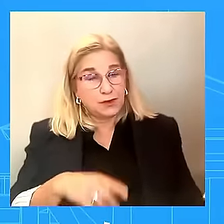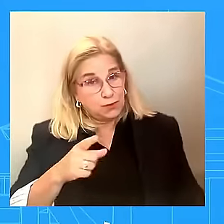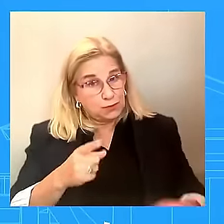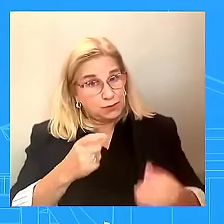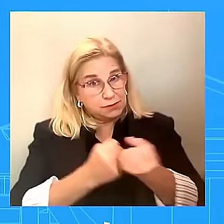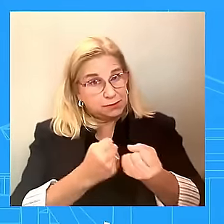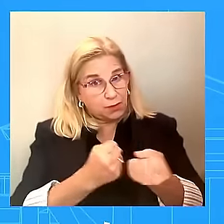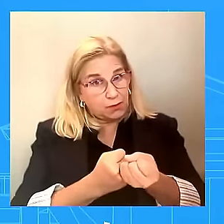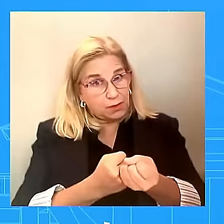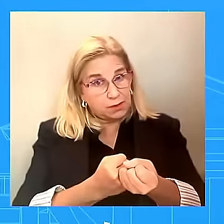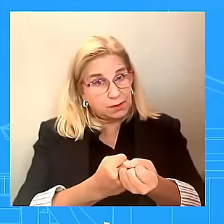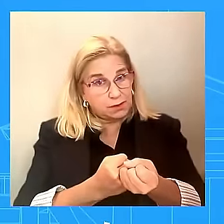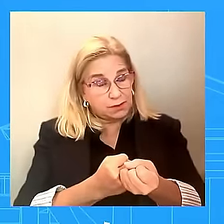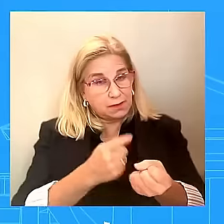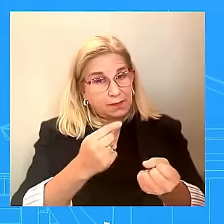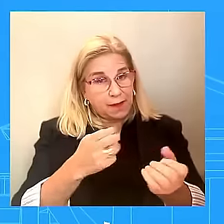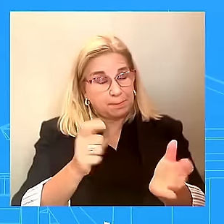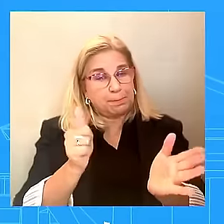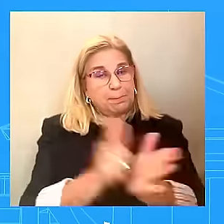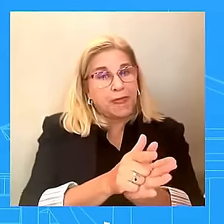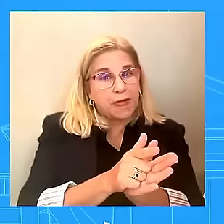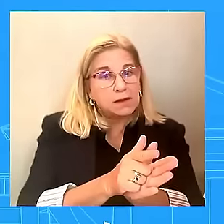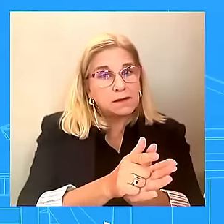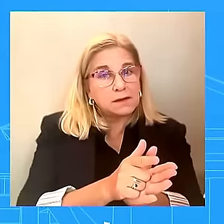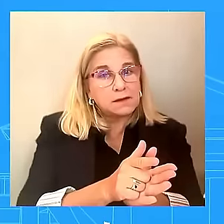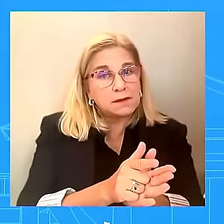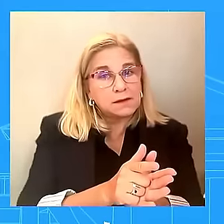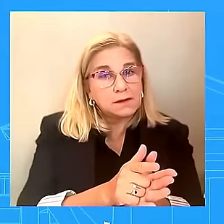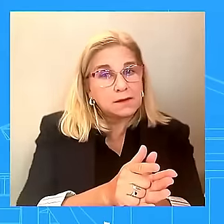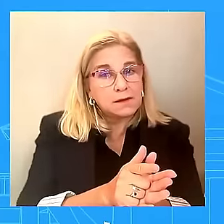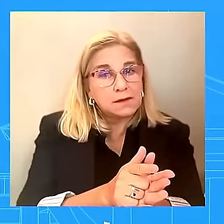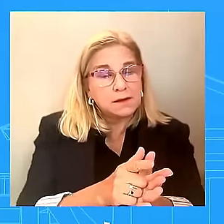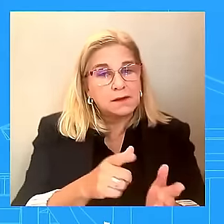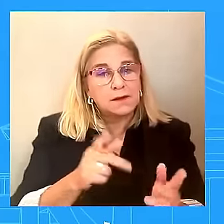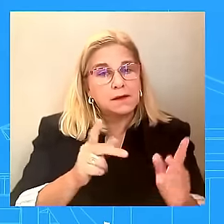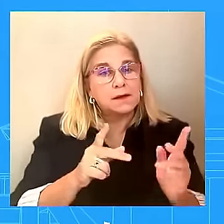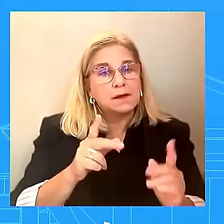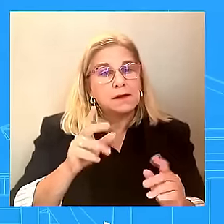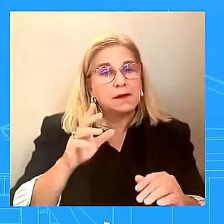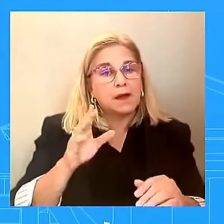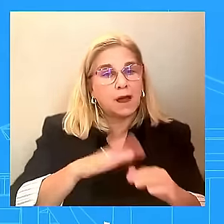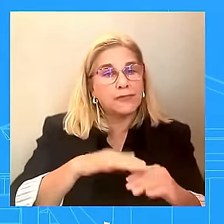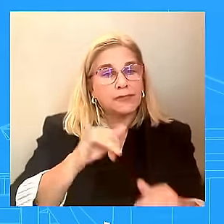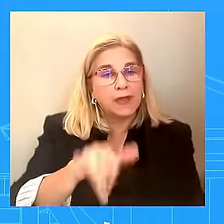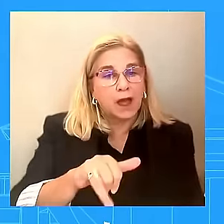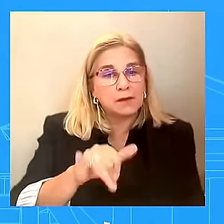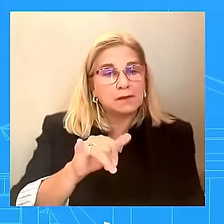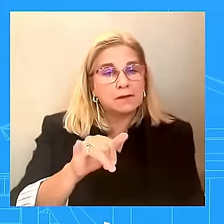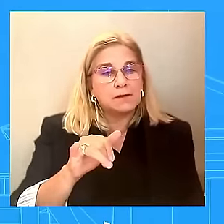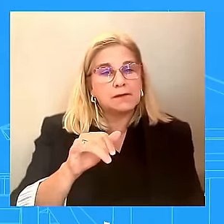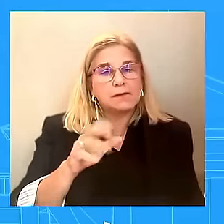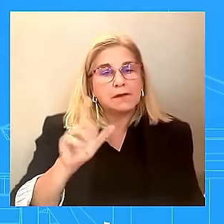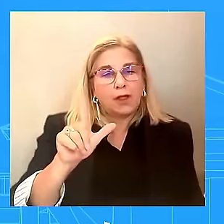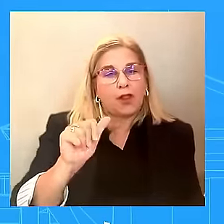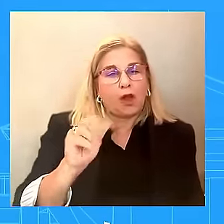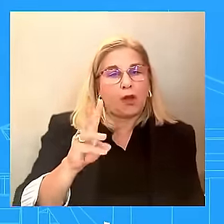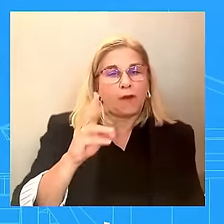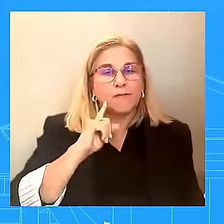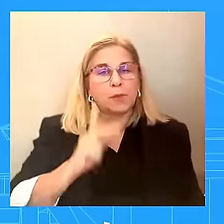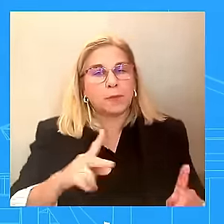enforcement or military residents of a city turn in their handguns so no gun ownership or face